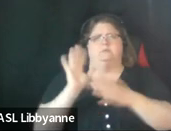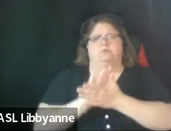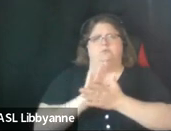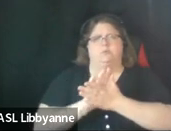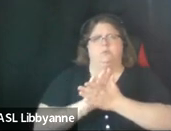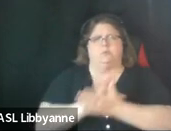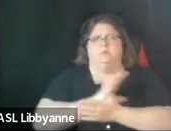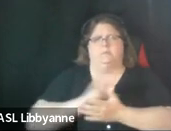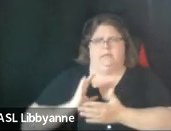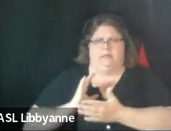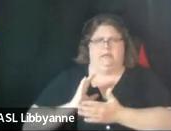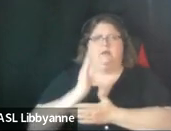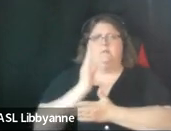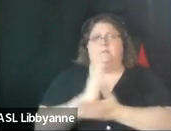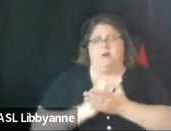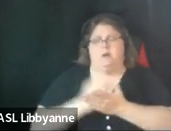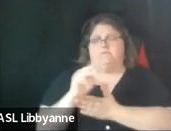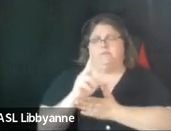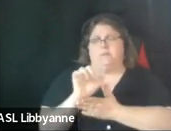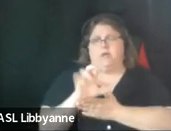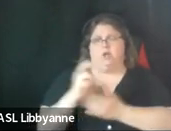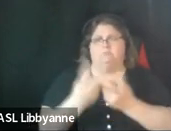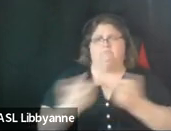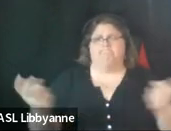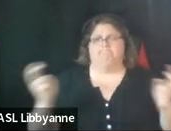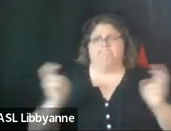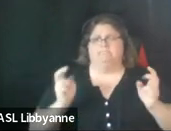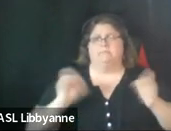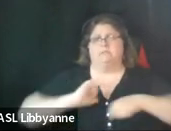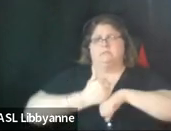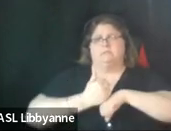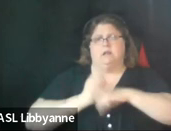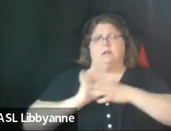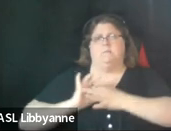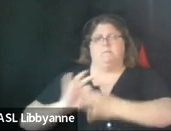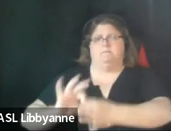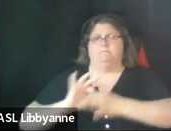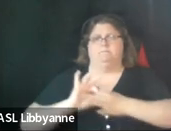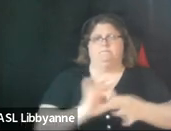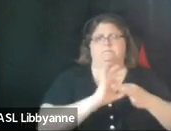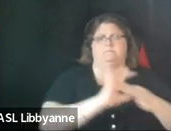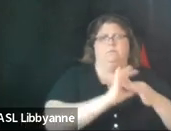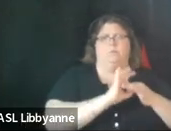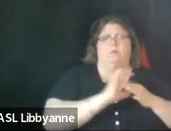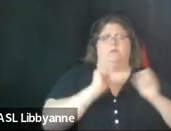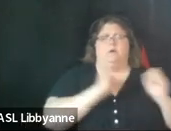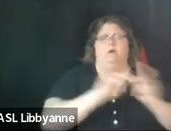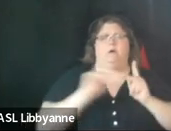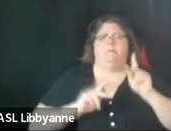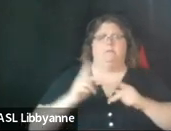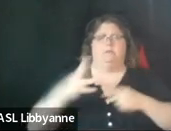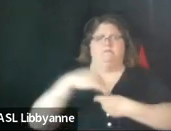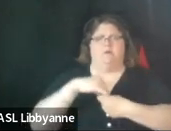and building bridges with all the stakeholders and the entire school committee during a time of transition